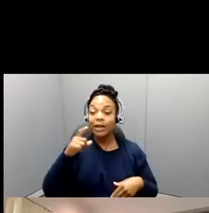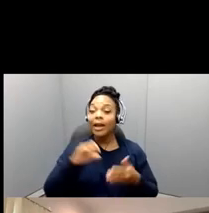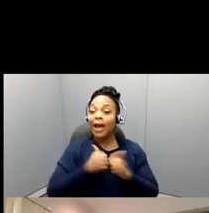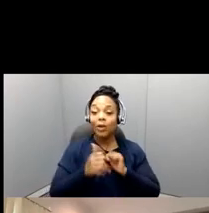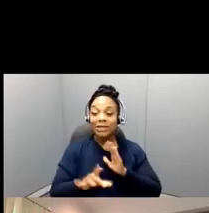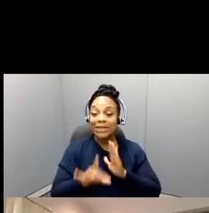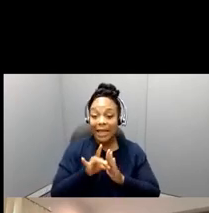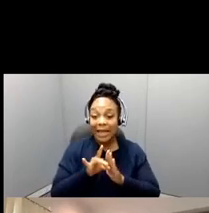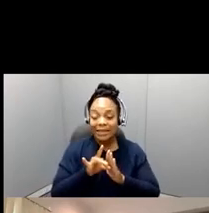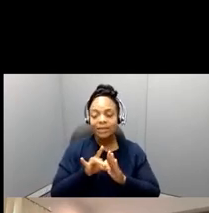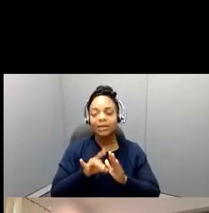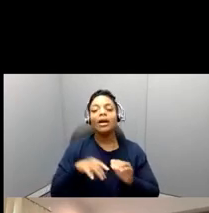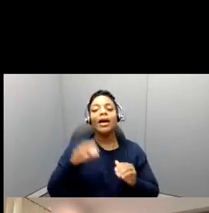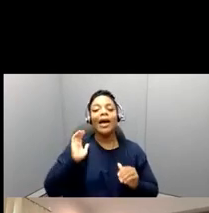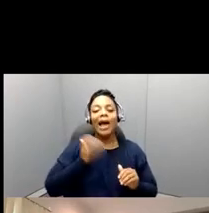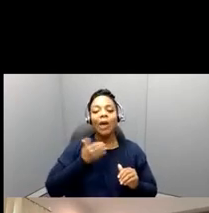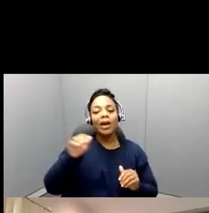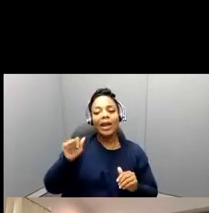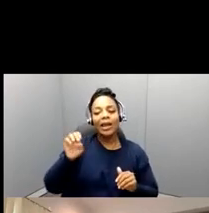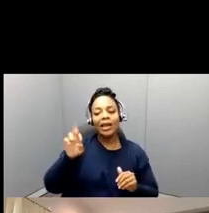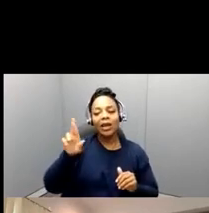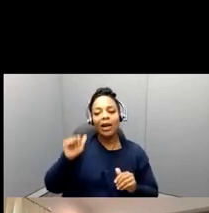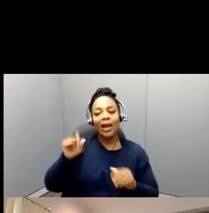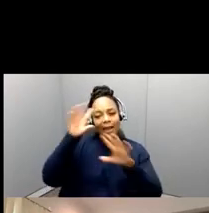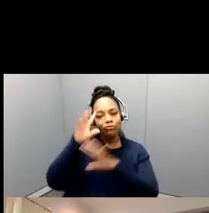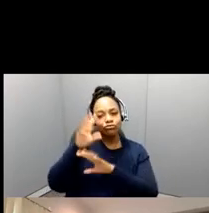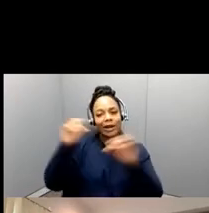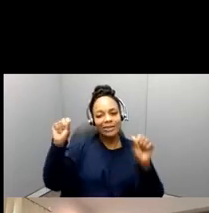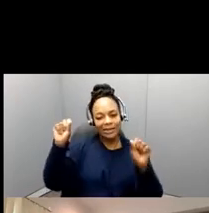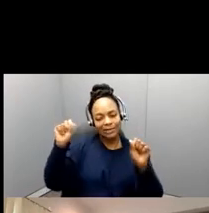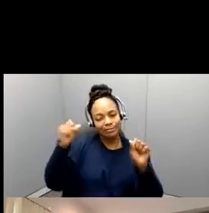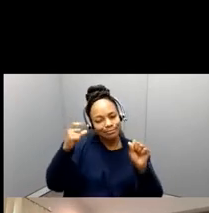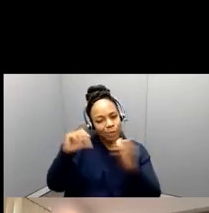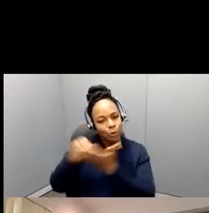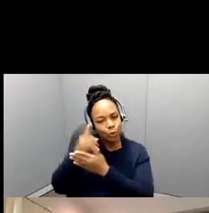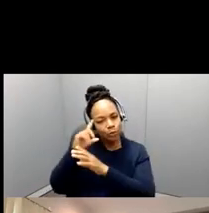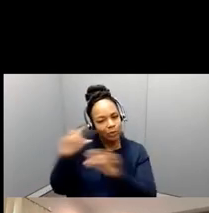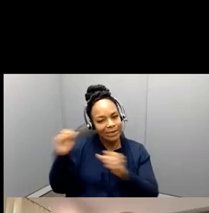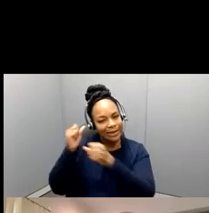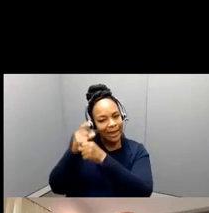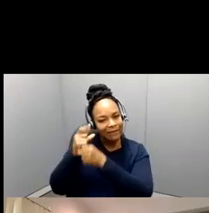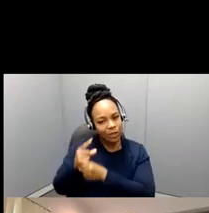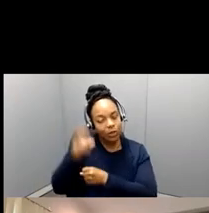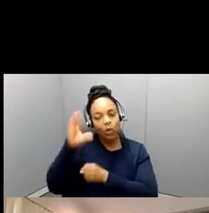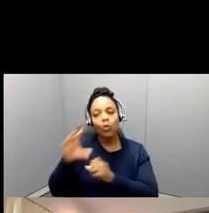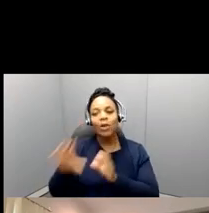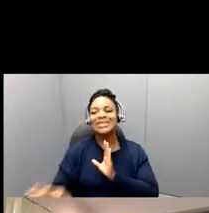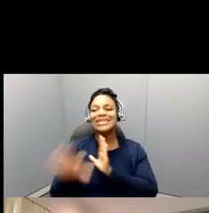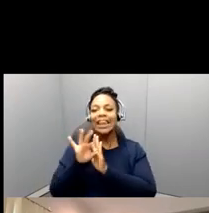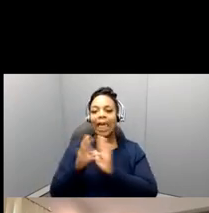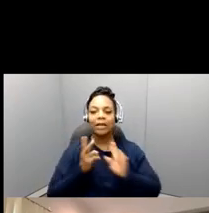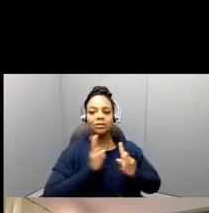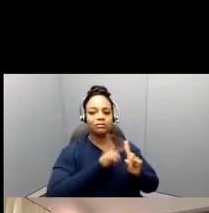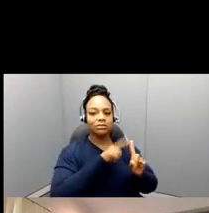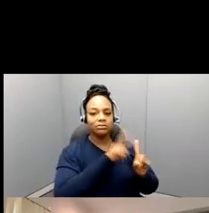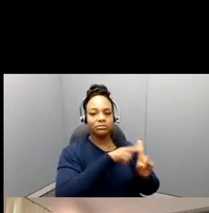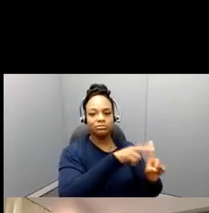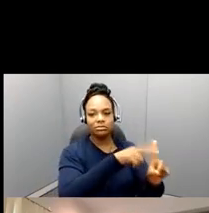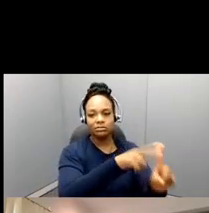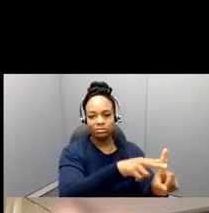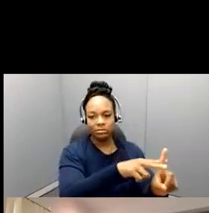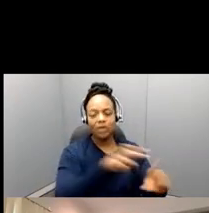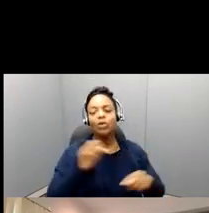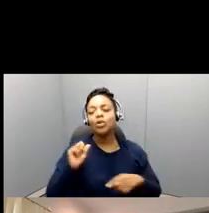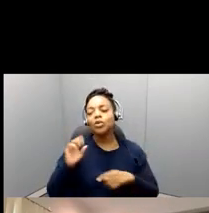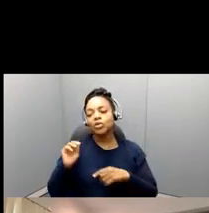say that, and that we have a new president each year, and each year the president will have two members, say, that they have